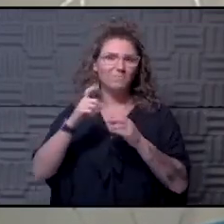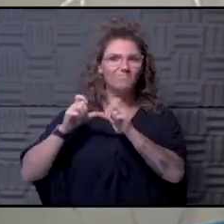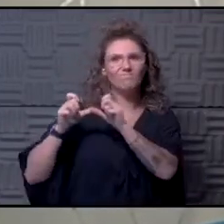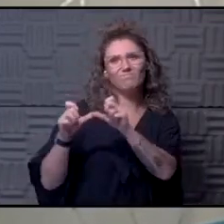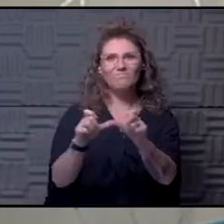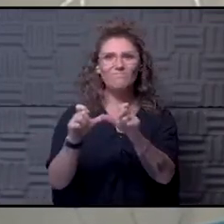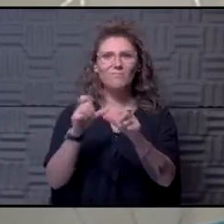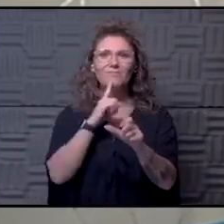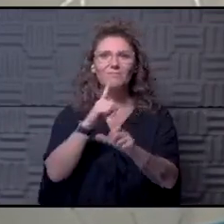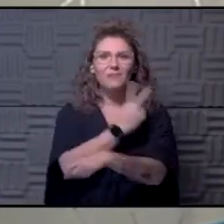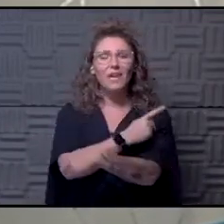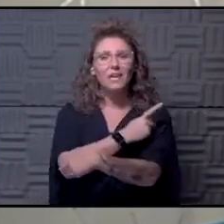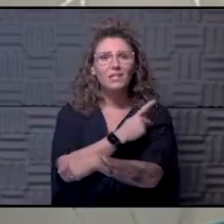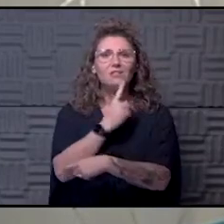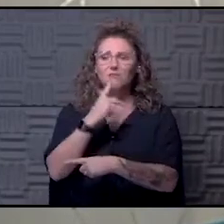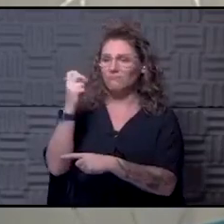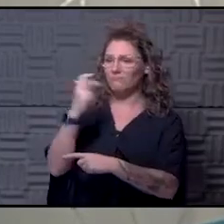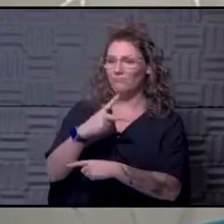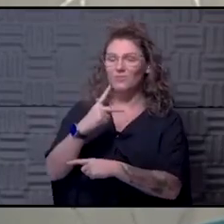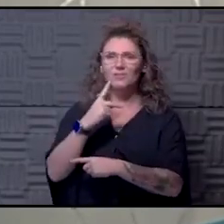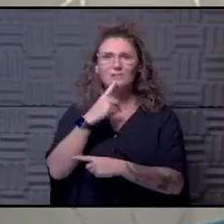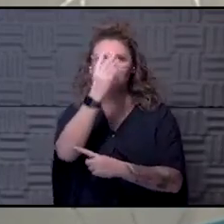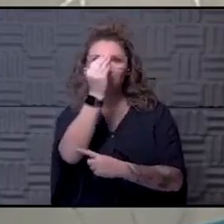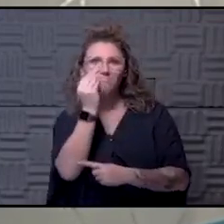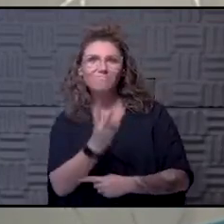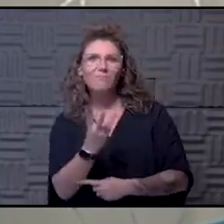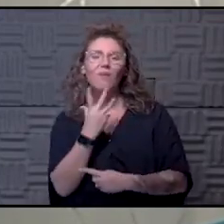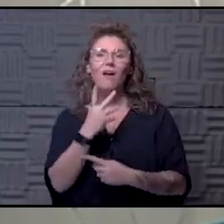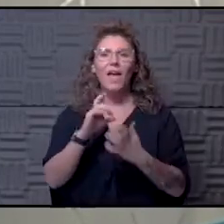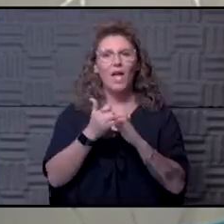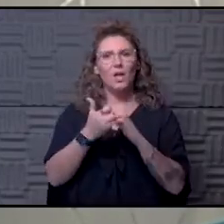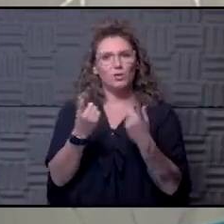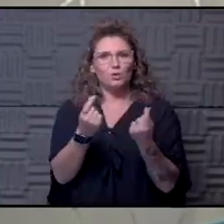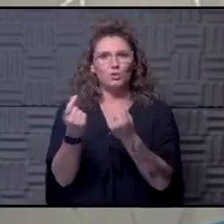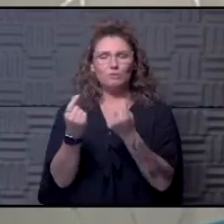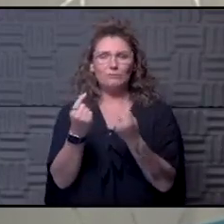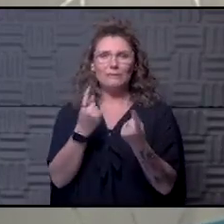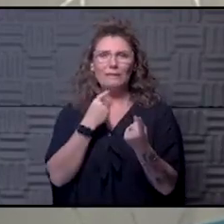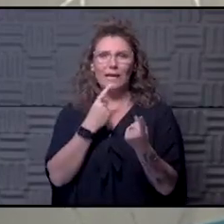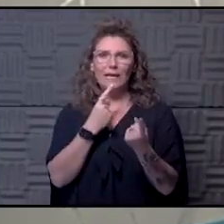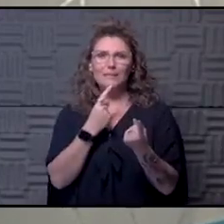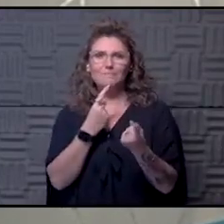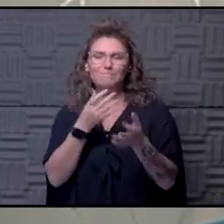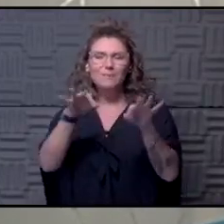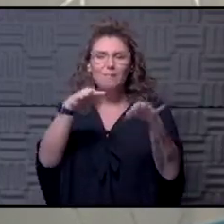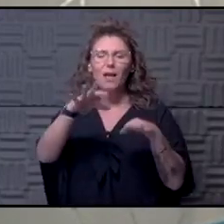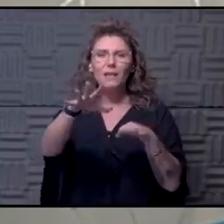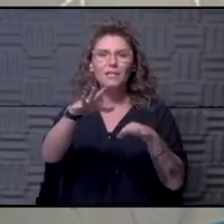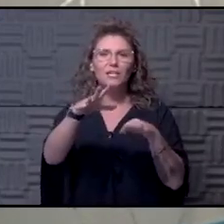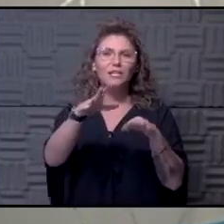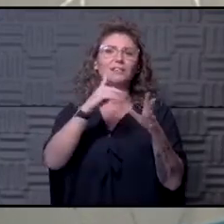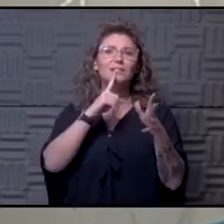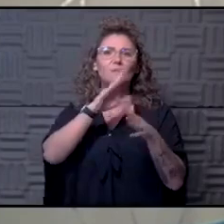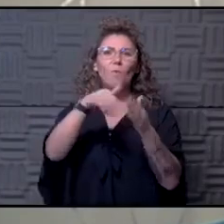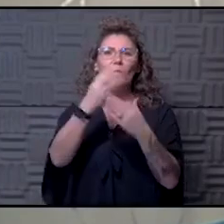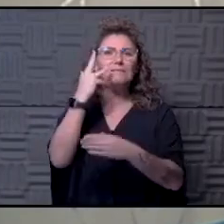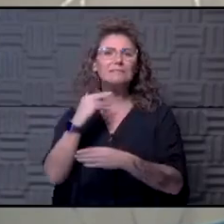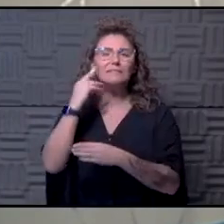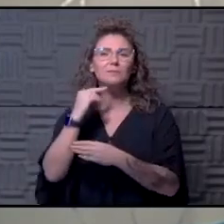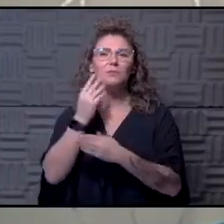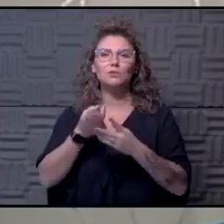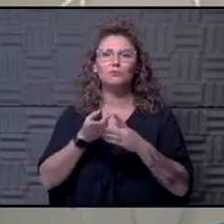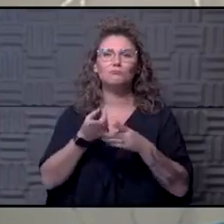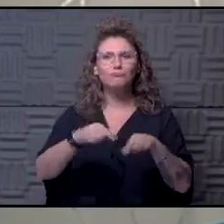long-haul patient. He has returned to let us know how he's doing. Talk to us a little bit about his journey through this time of